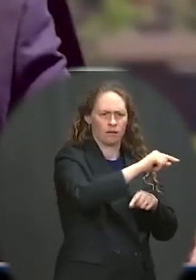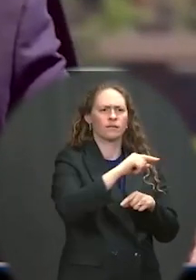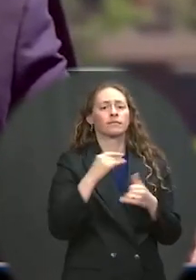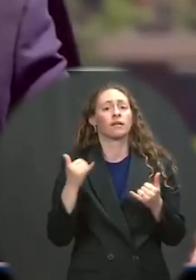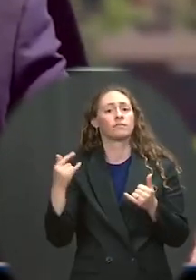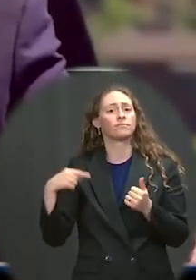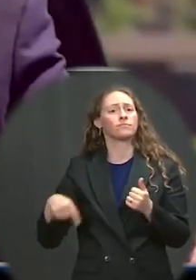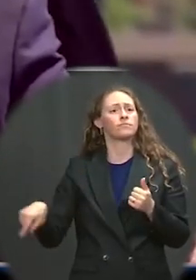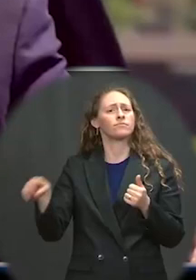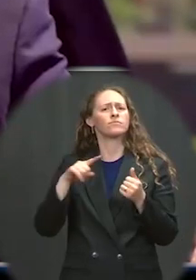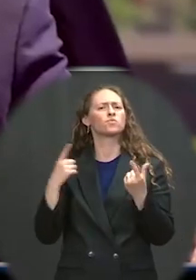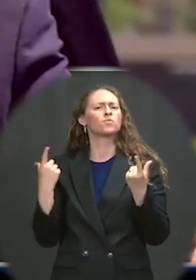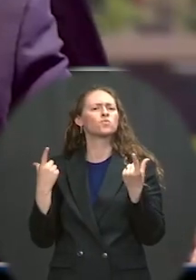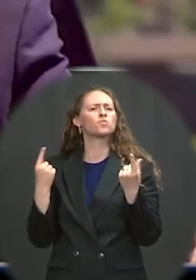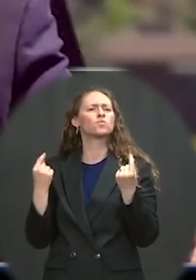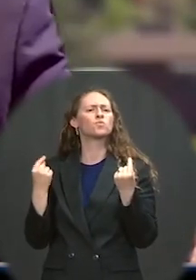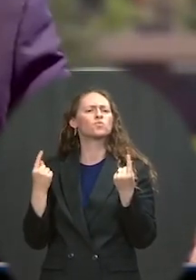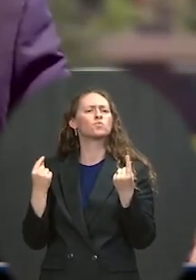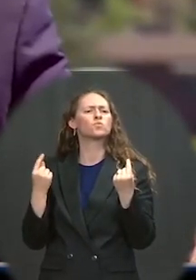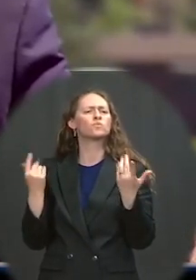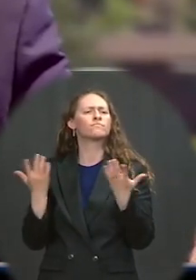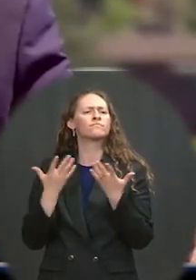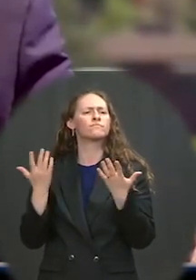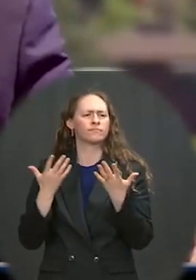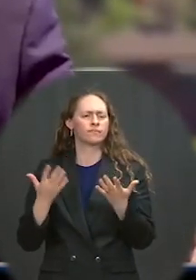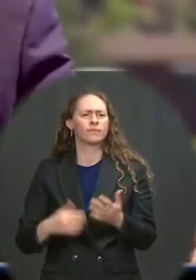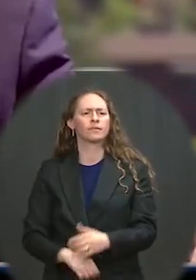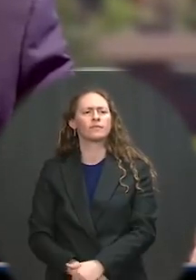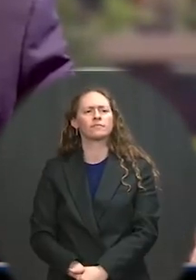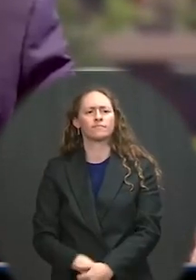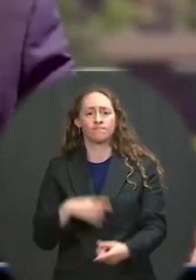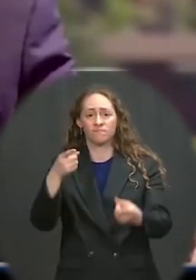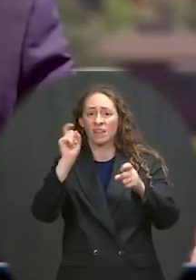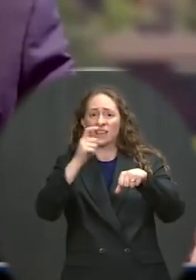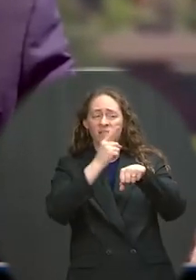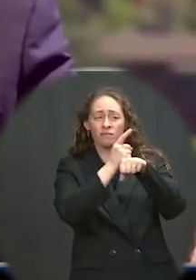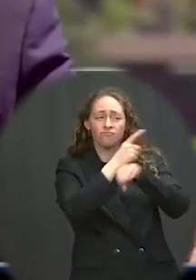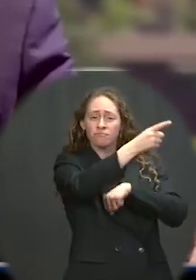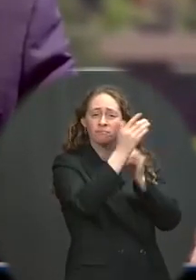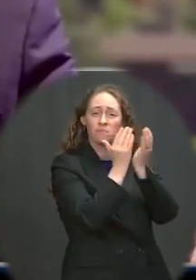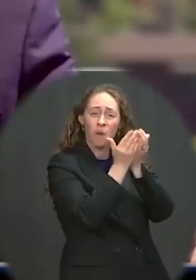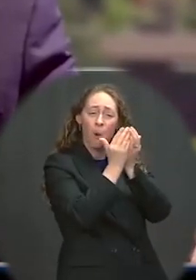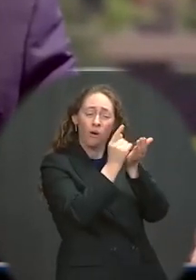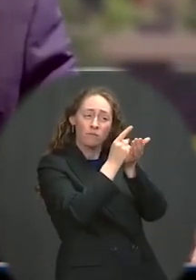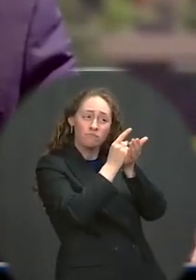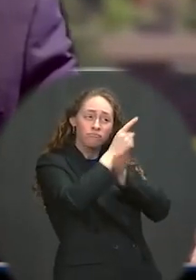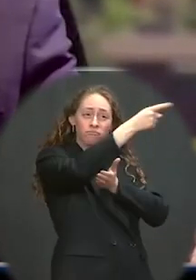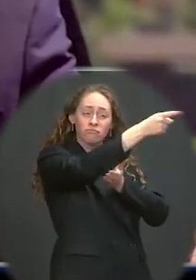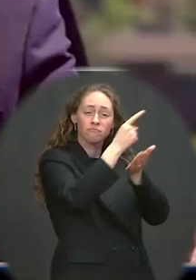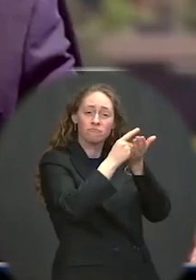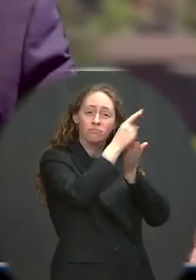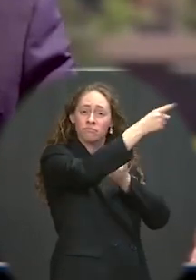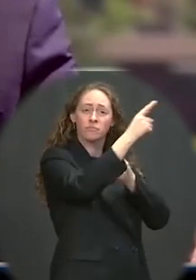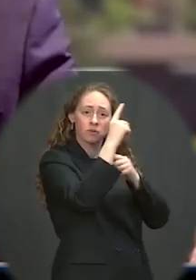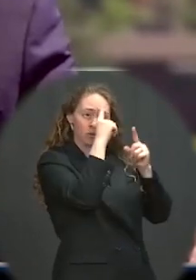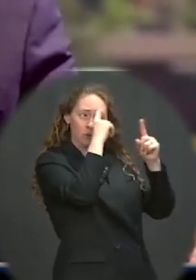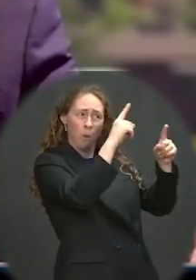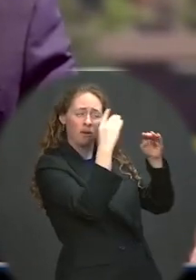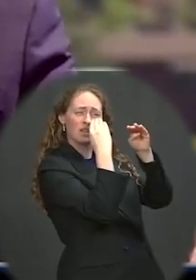fire 30 warning shots to deter such irresponsible and unsafe maneuvers in the region. The world